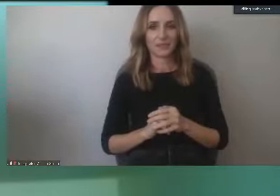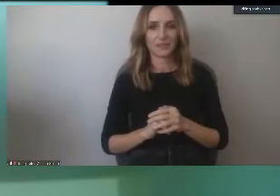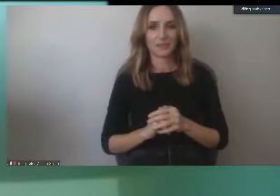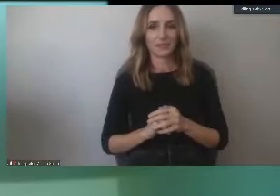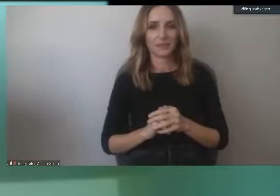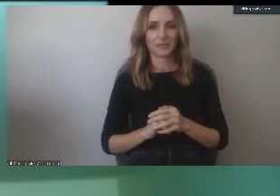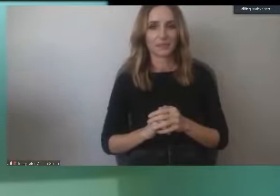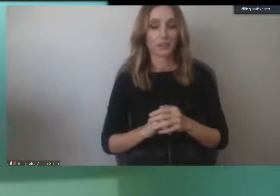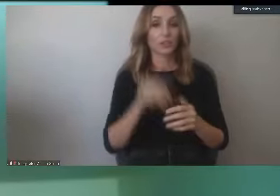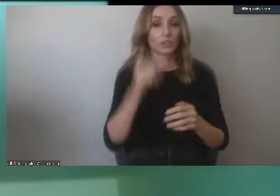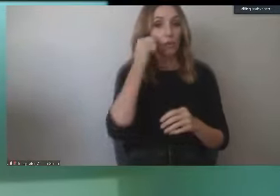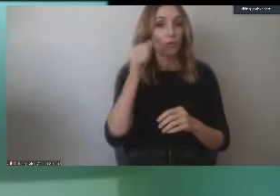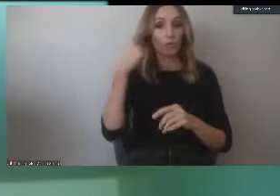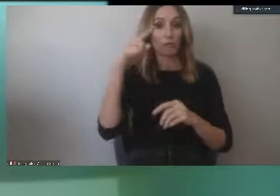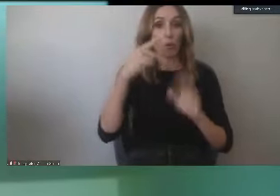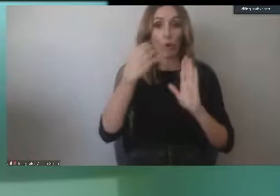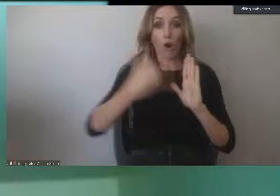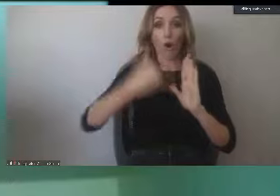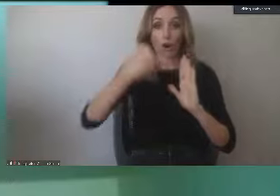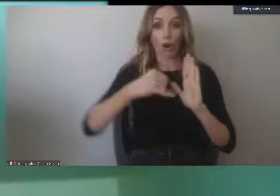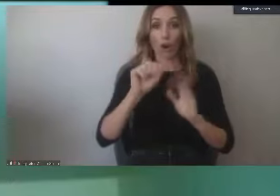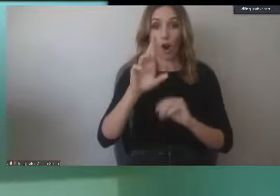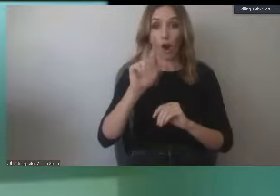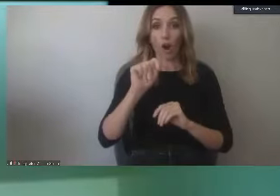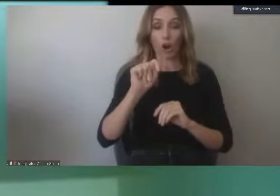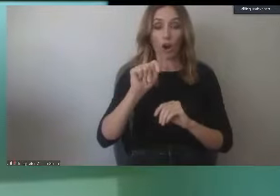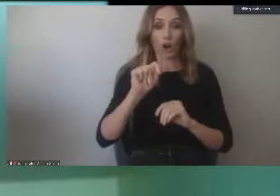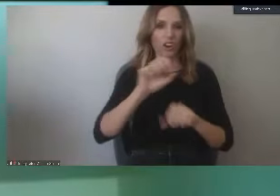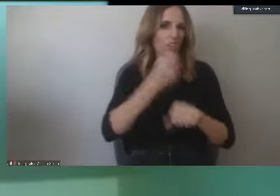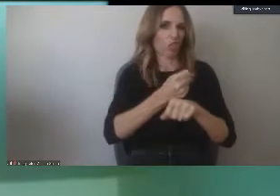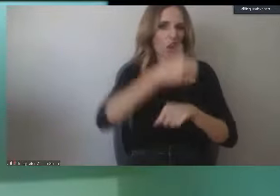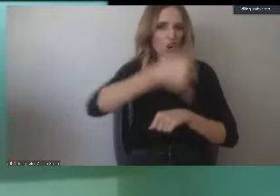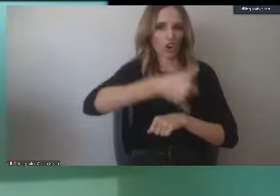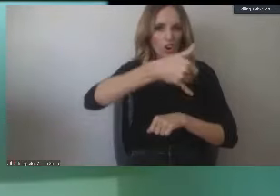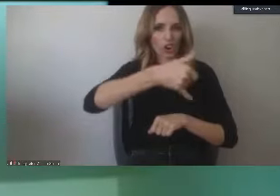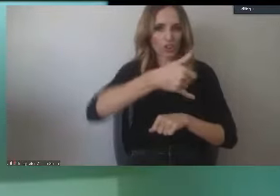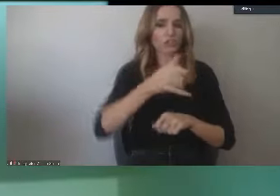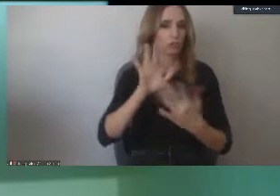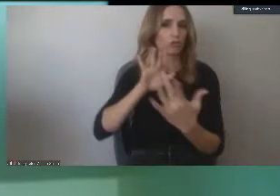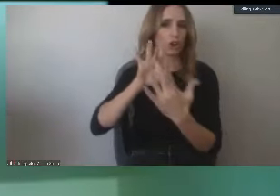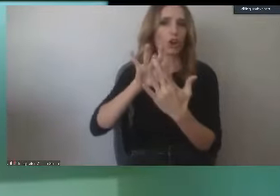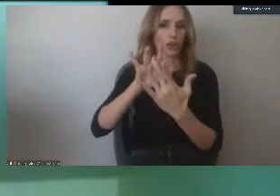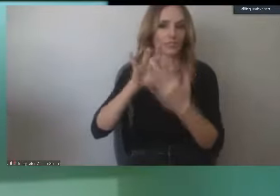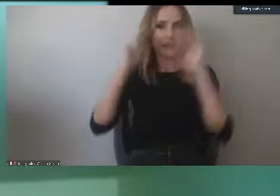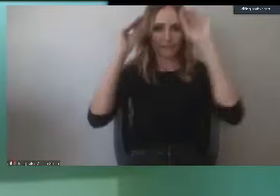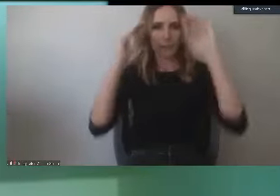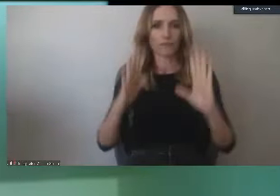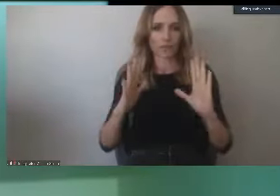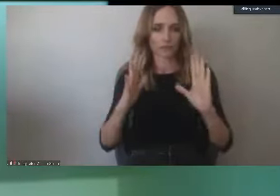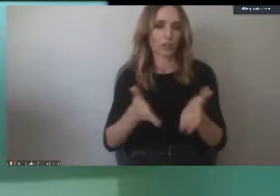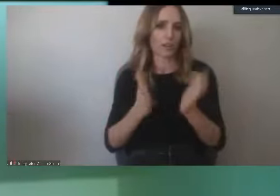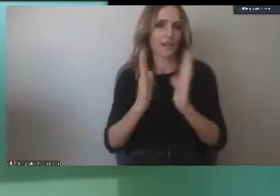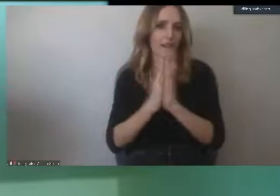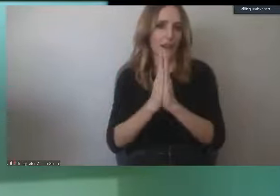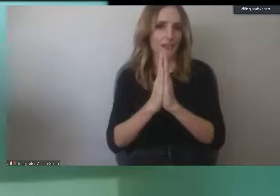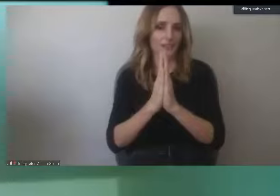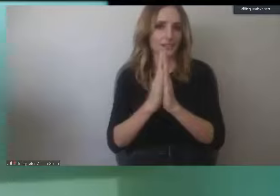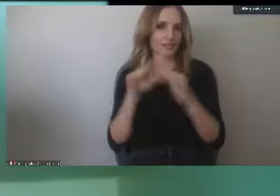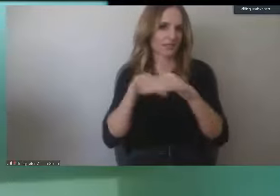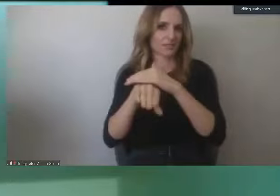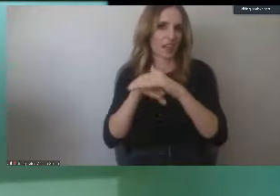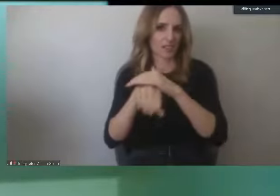things in art lockers should contact their faculty member and request access to the locker. We will be granting that access.